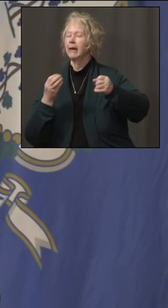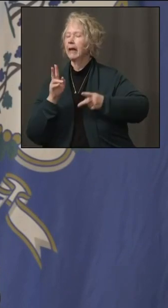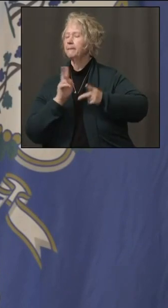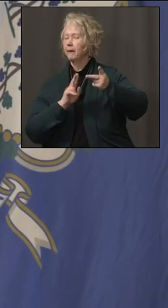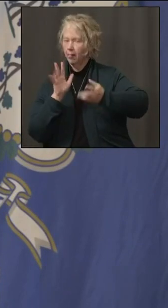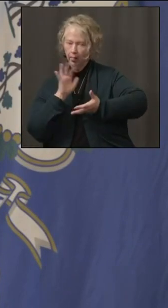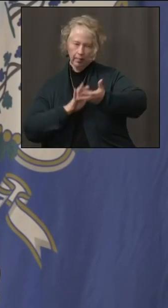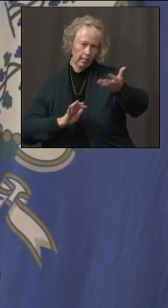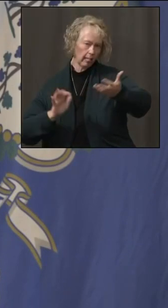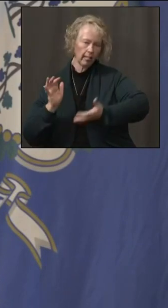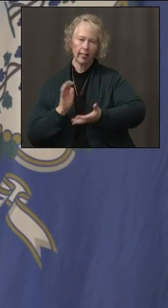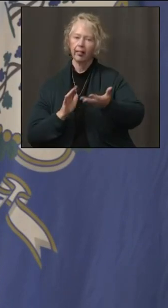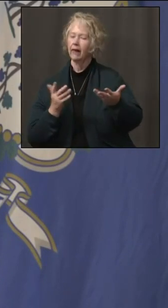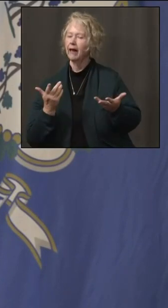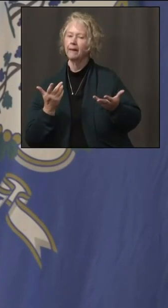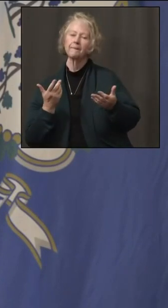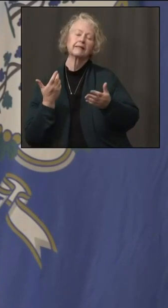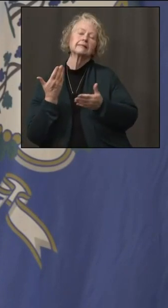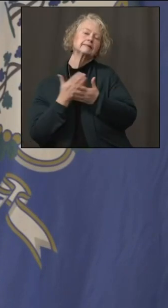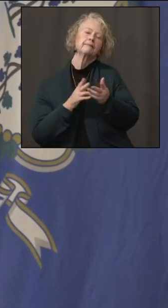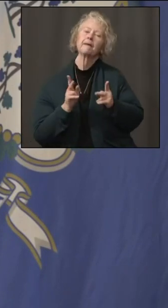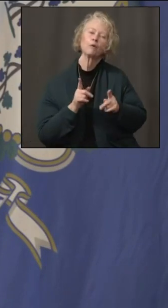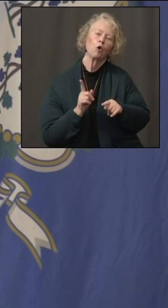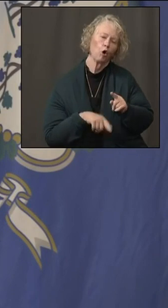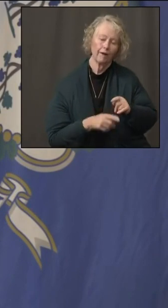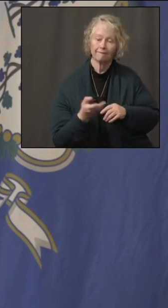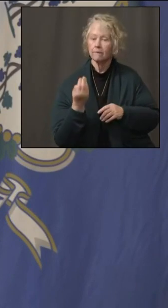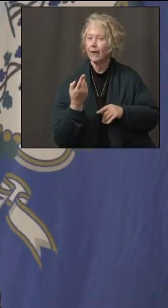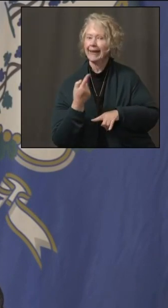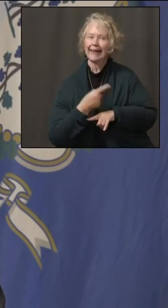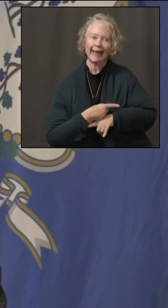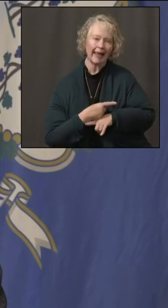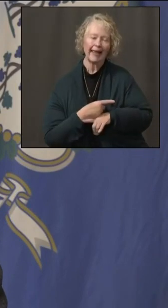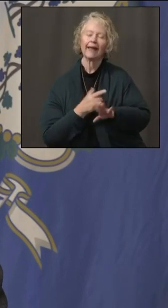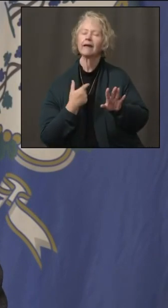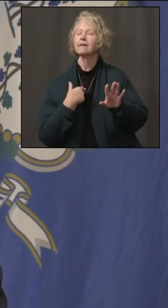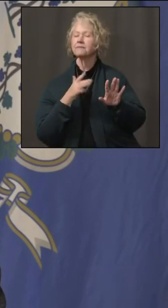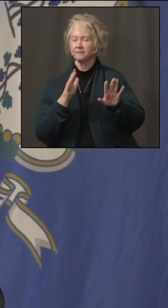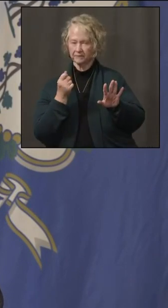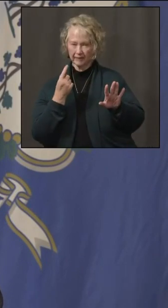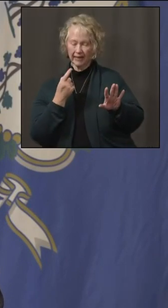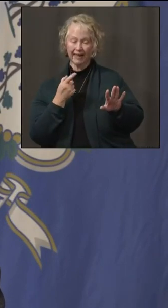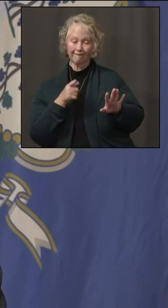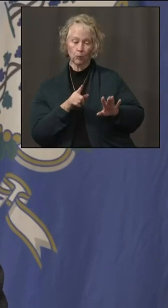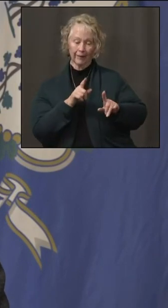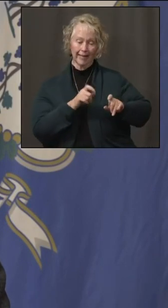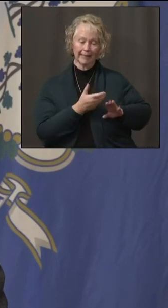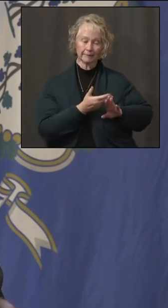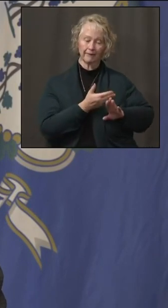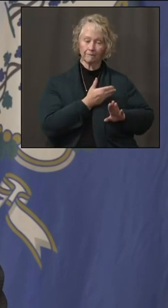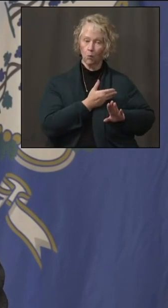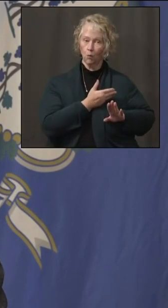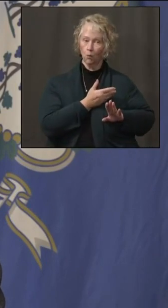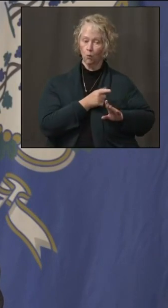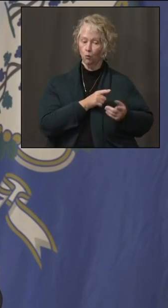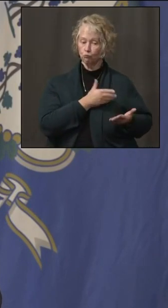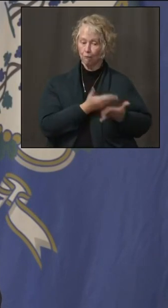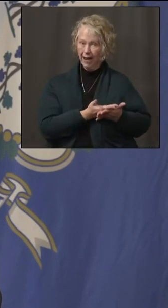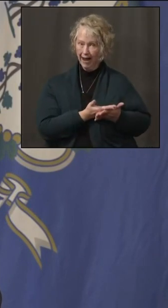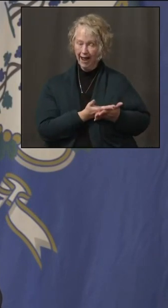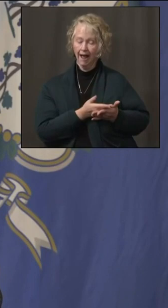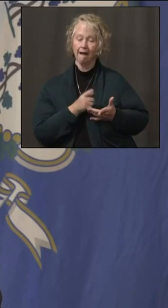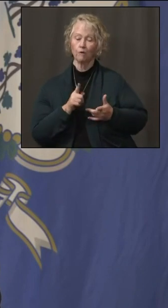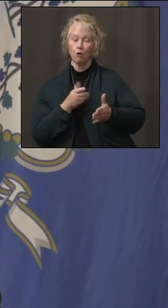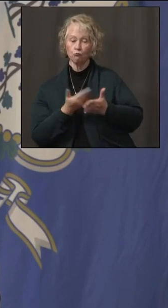couldn't necessarily do that 14-day quarantine. So we said, look, if you test before you come for a few days and